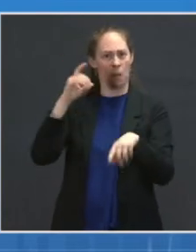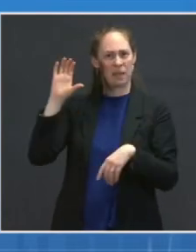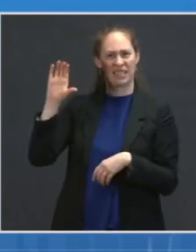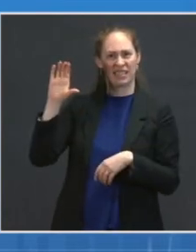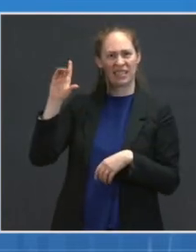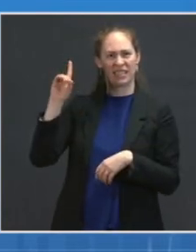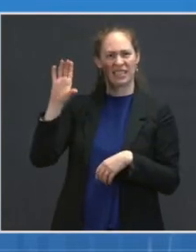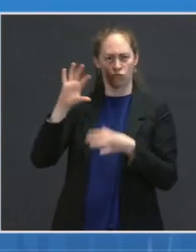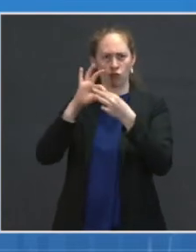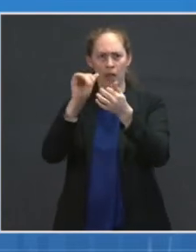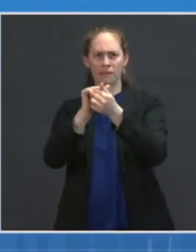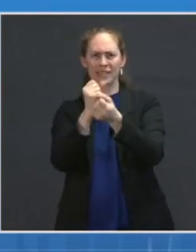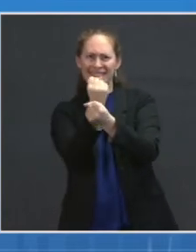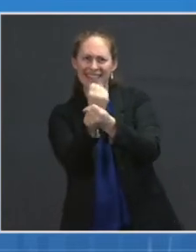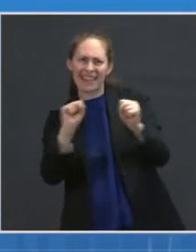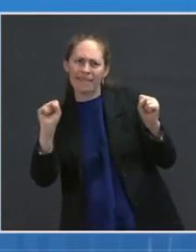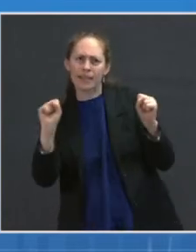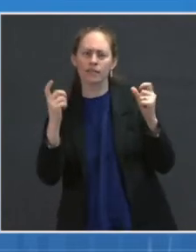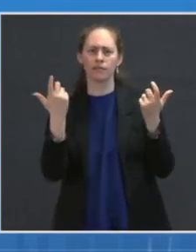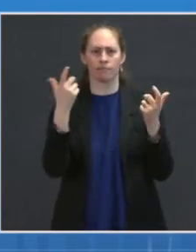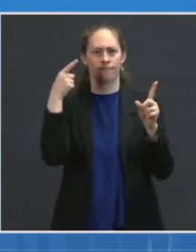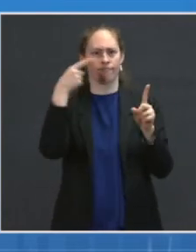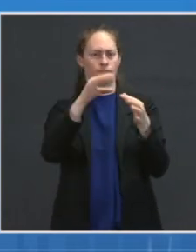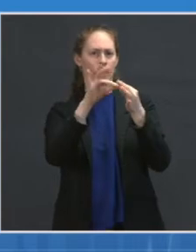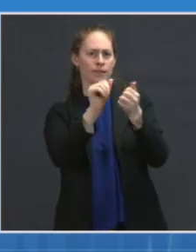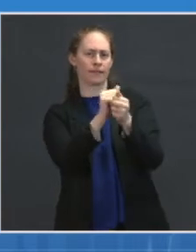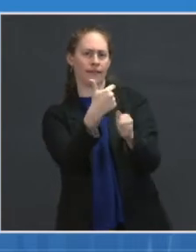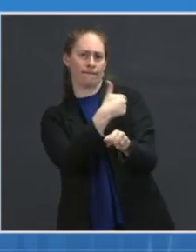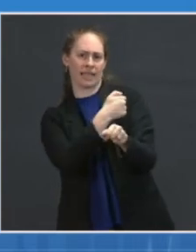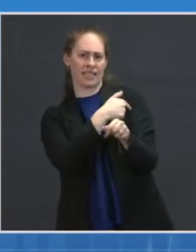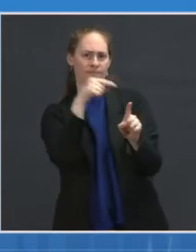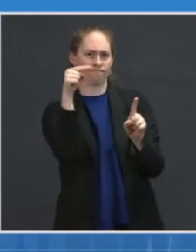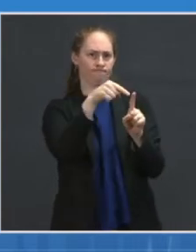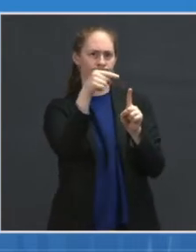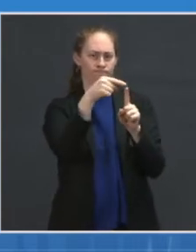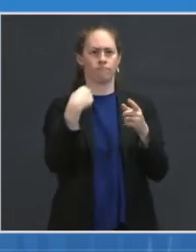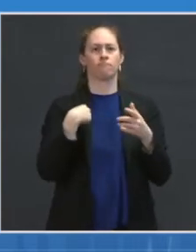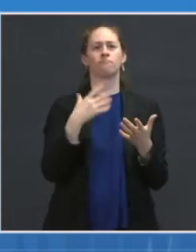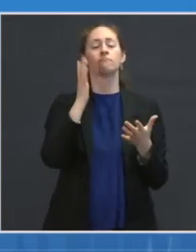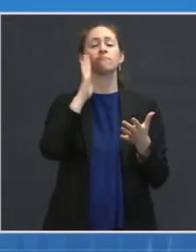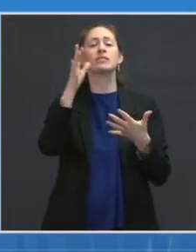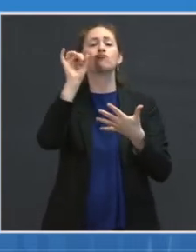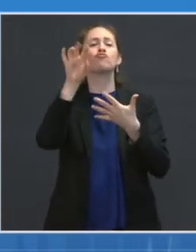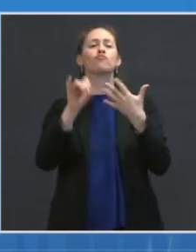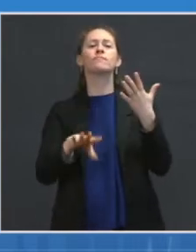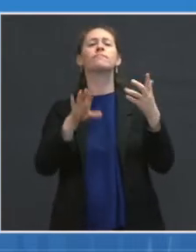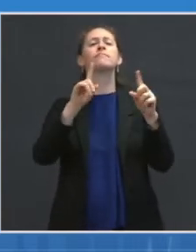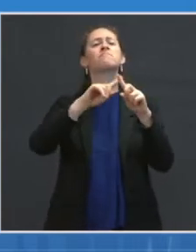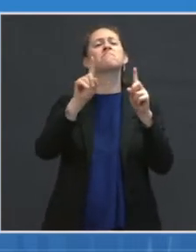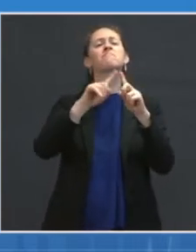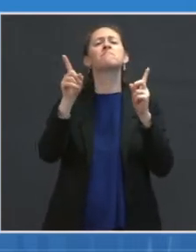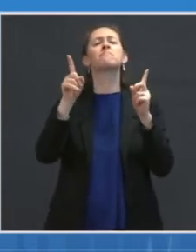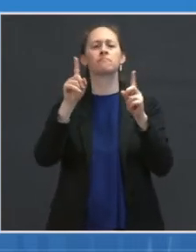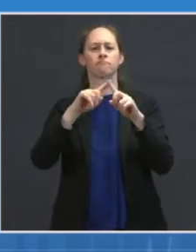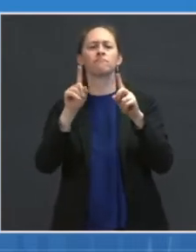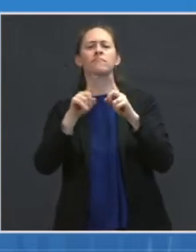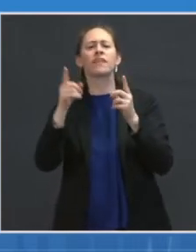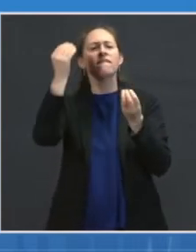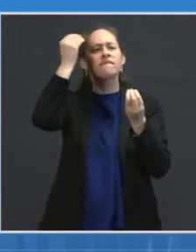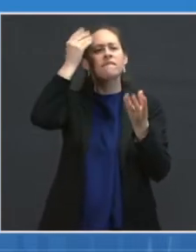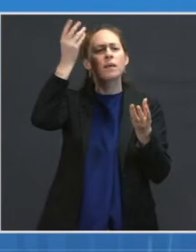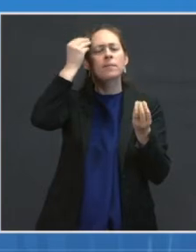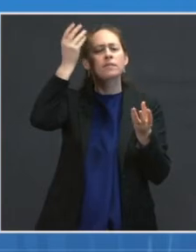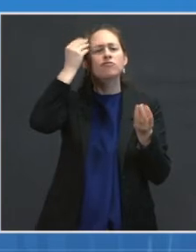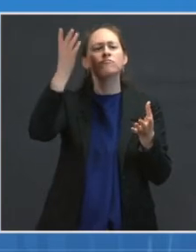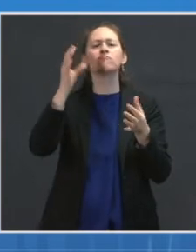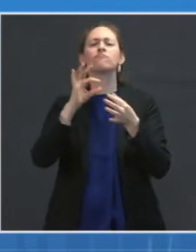COVID-19 vaccines. But before I go into those findings, I want to provide a brief overview of the latest data on the pandemic. We continue